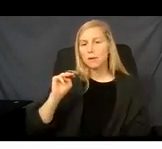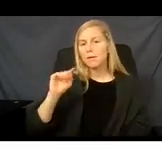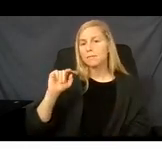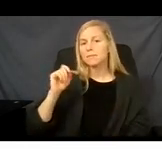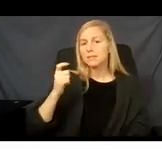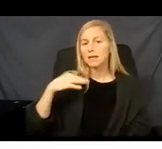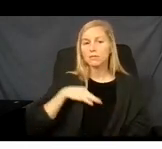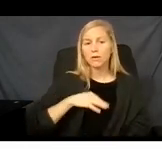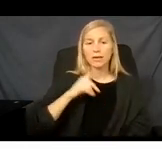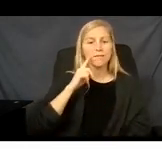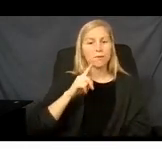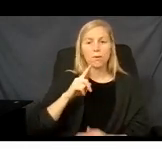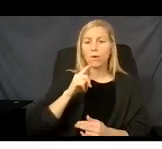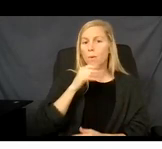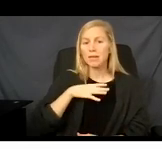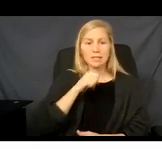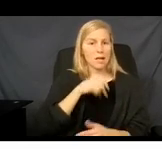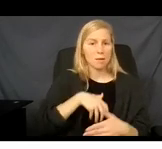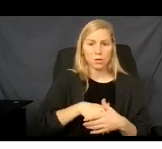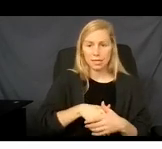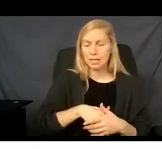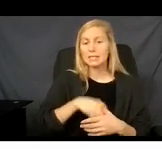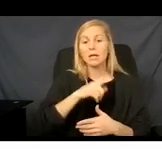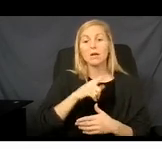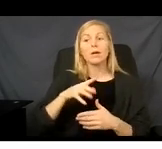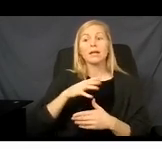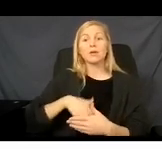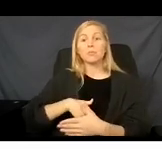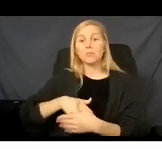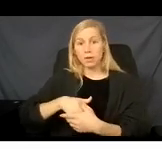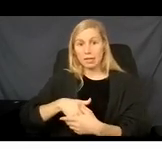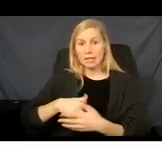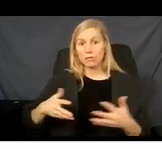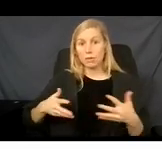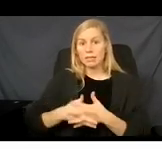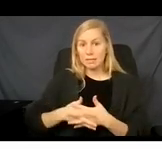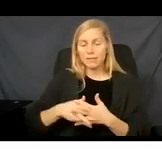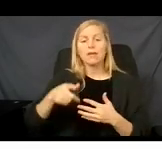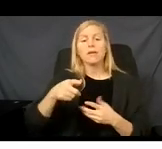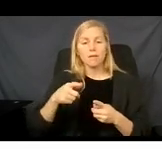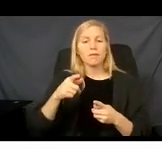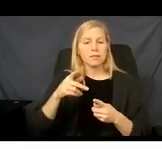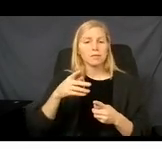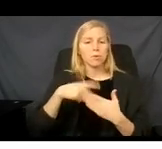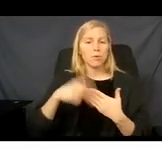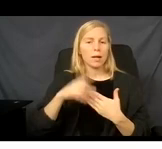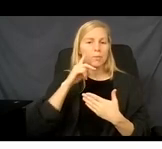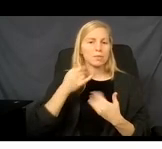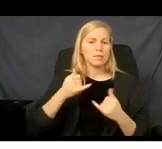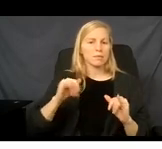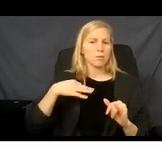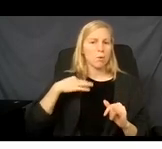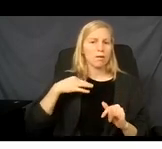is not pregnant. When you become pregnant, this income will still qualify you for Medicaid. Now, the